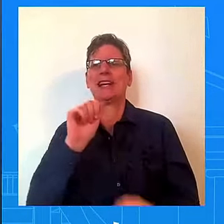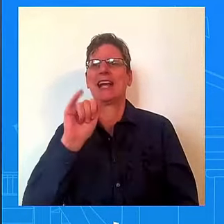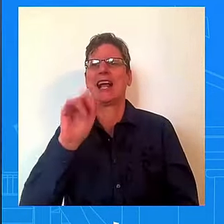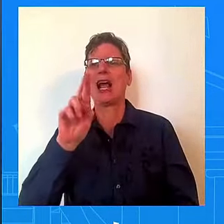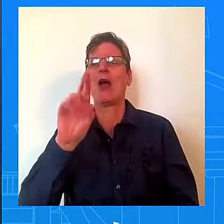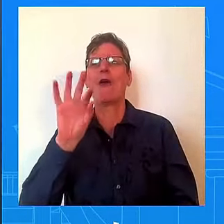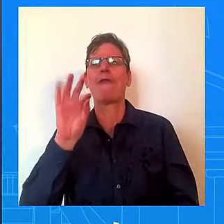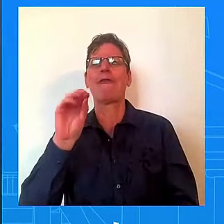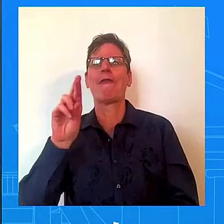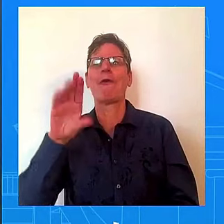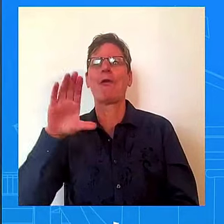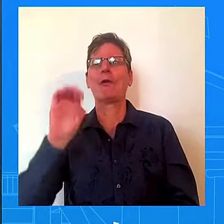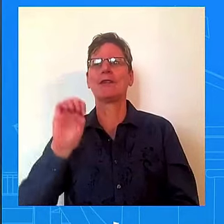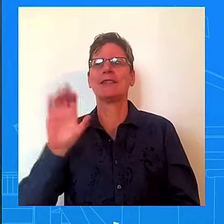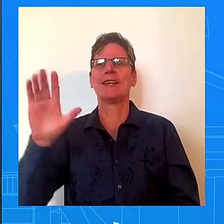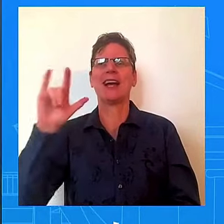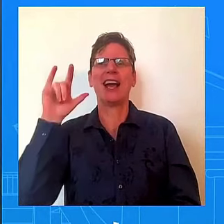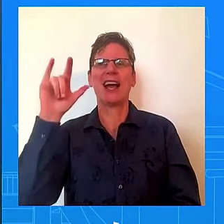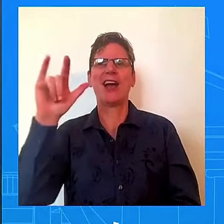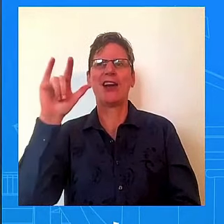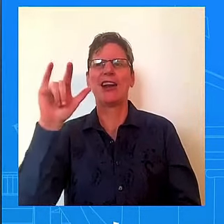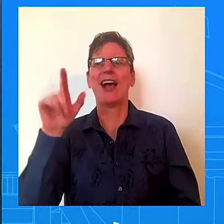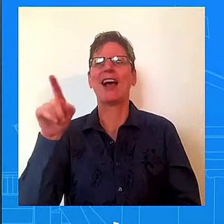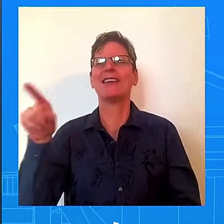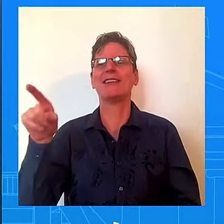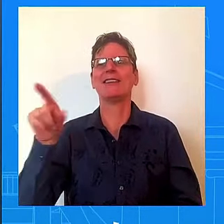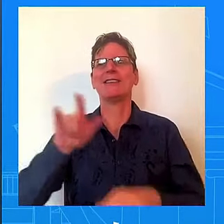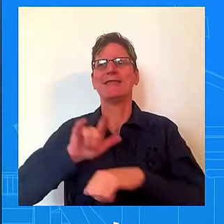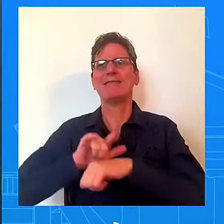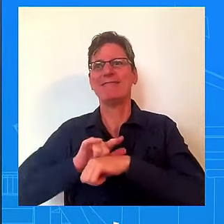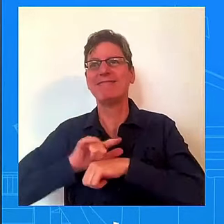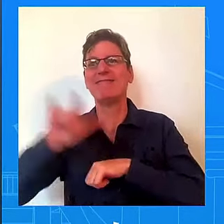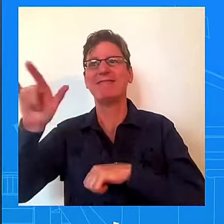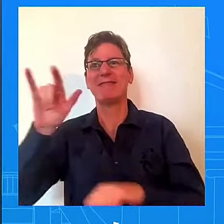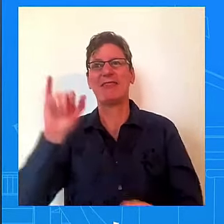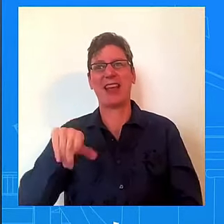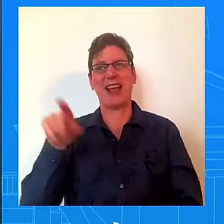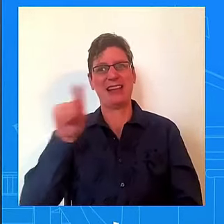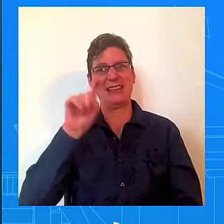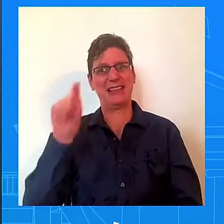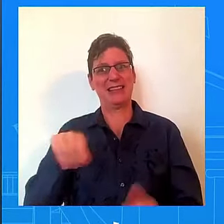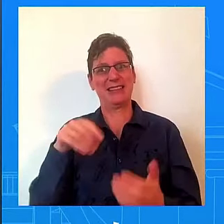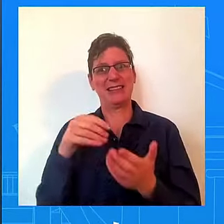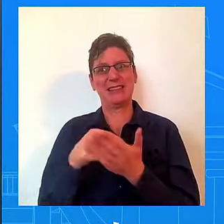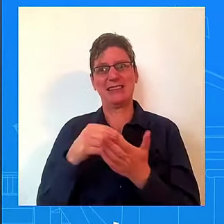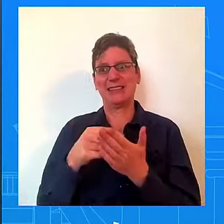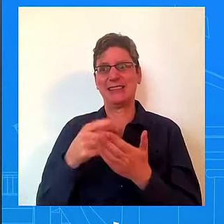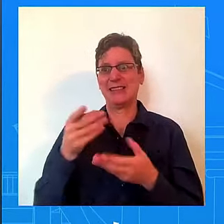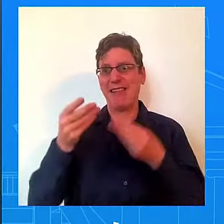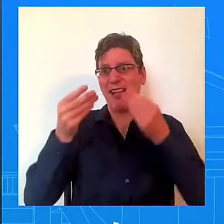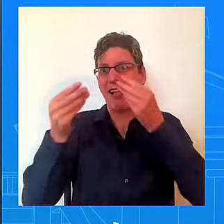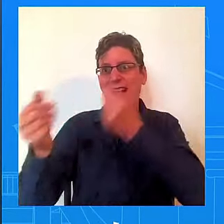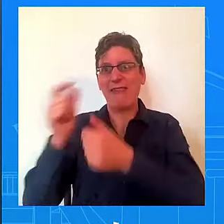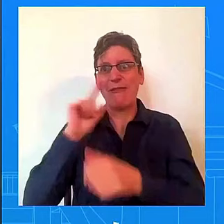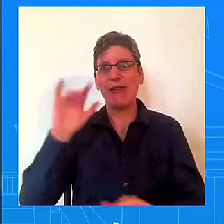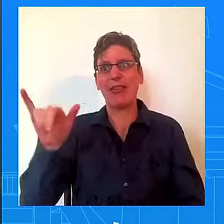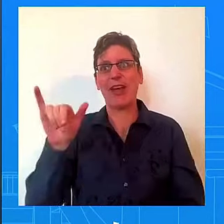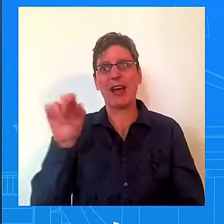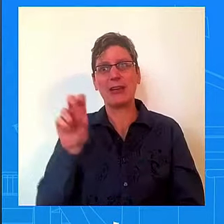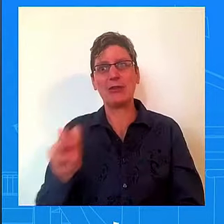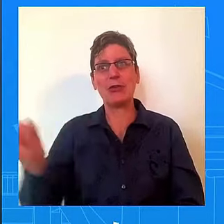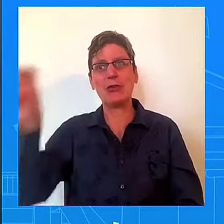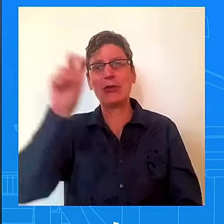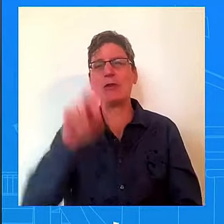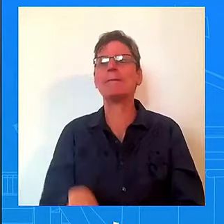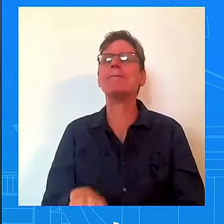Look at the investments that have been made over the course of the last three and a half years. They are unprecedented in scale and scope.